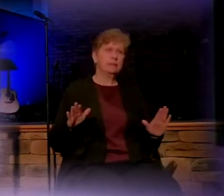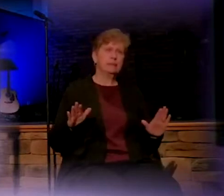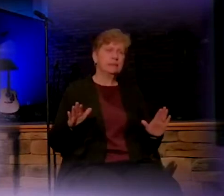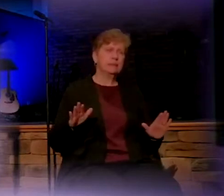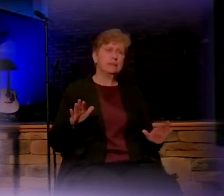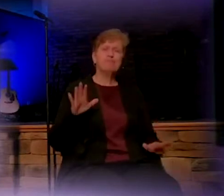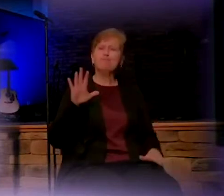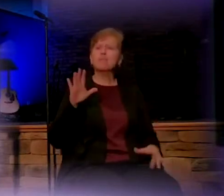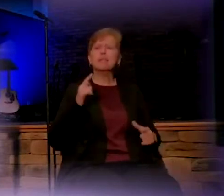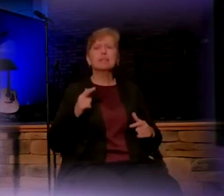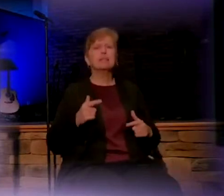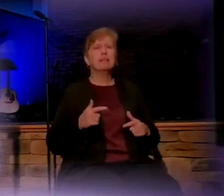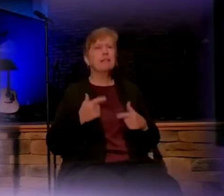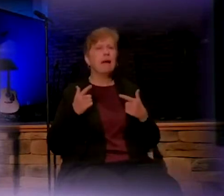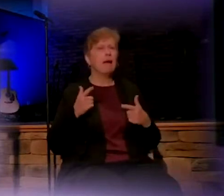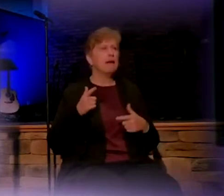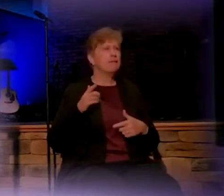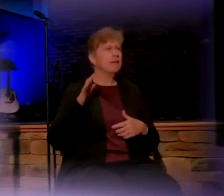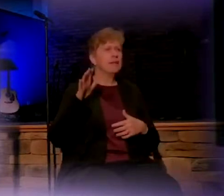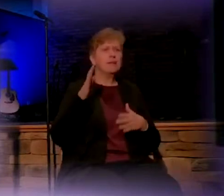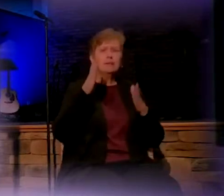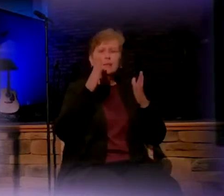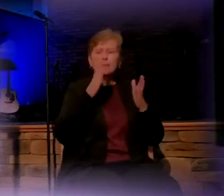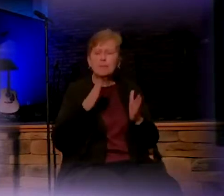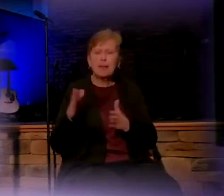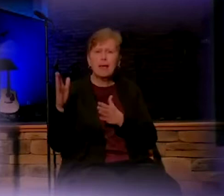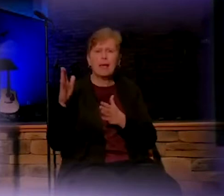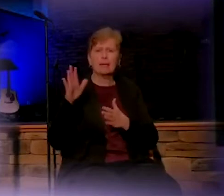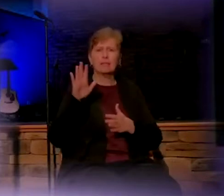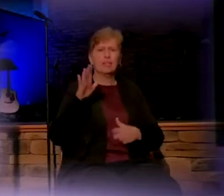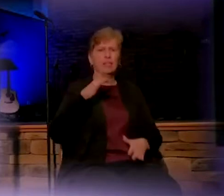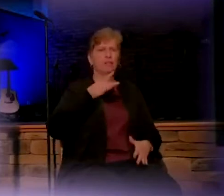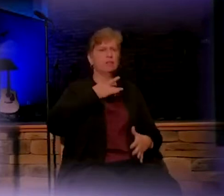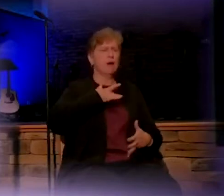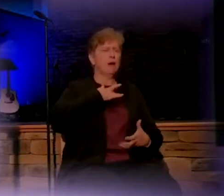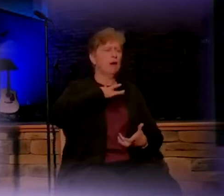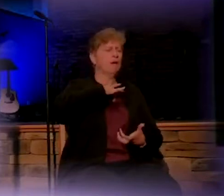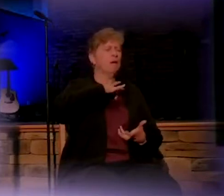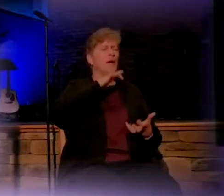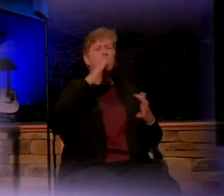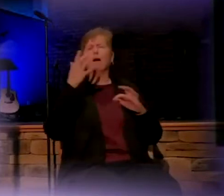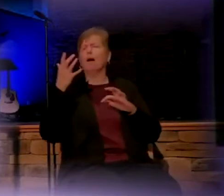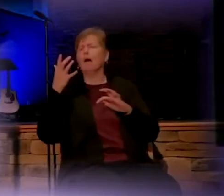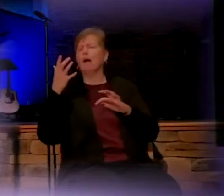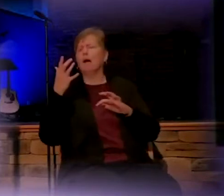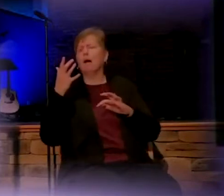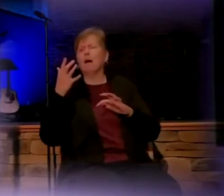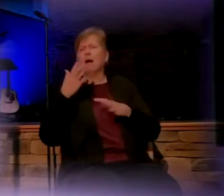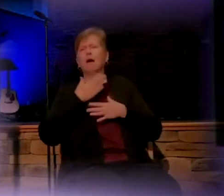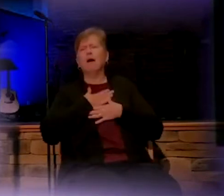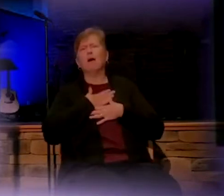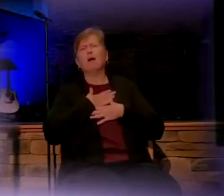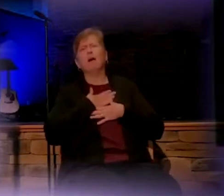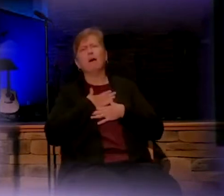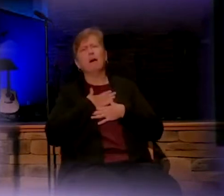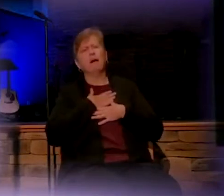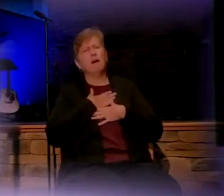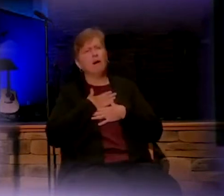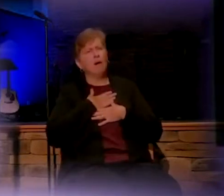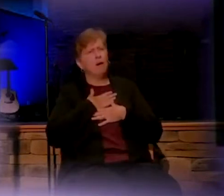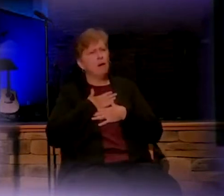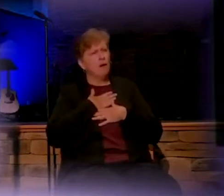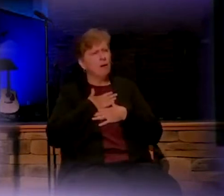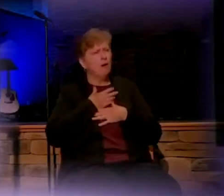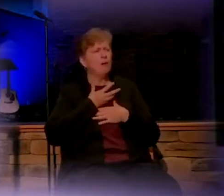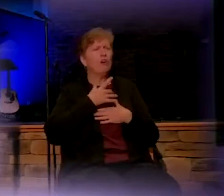life, his plans, his heart were all turned upside down. And how his heart must have